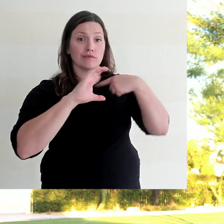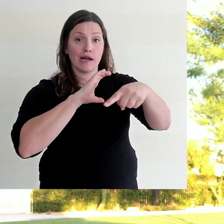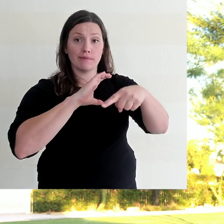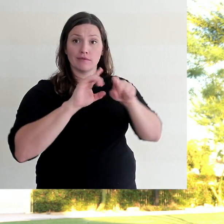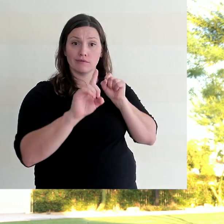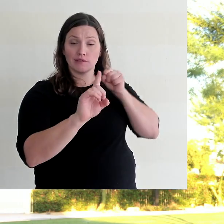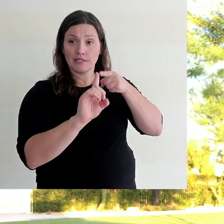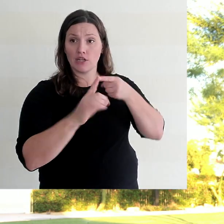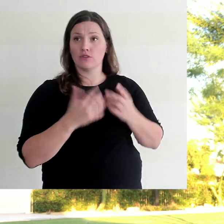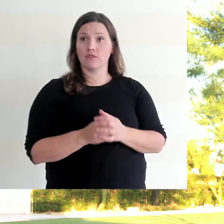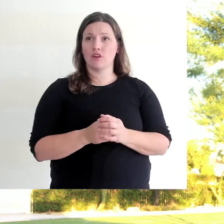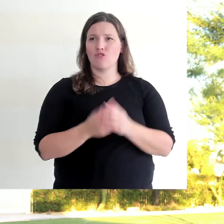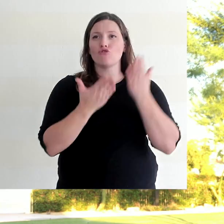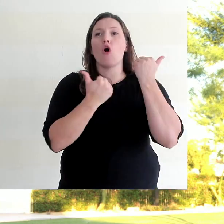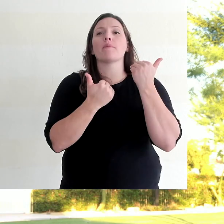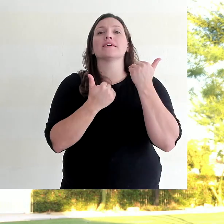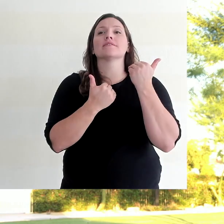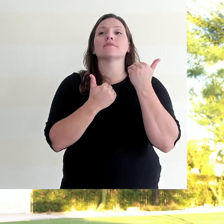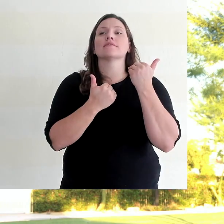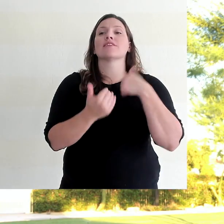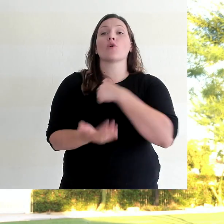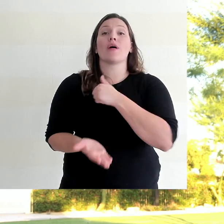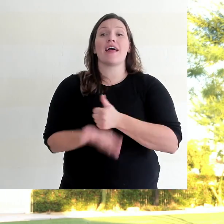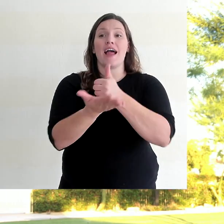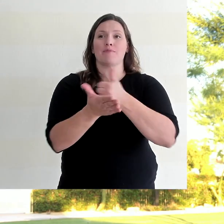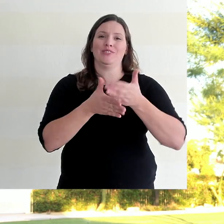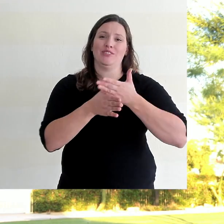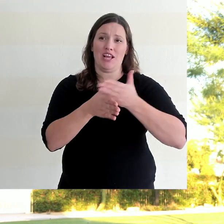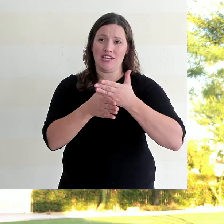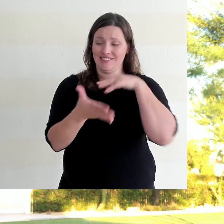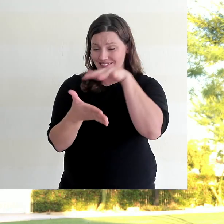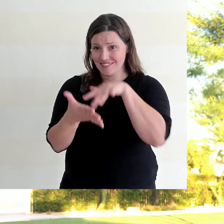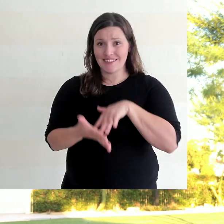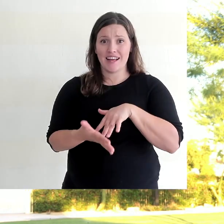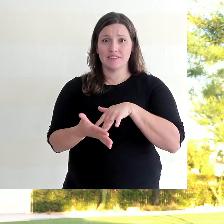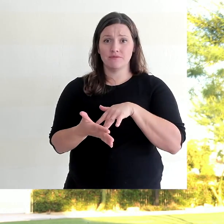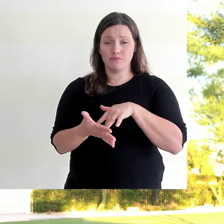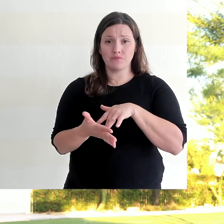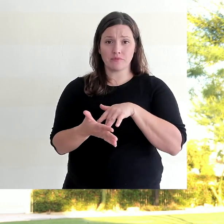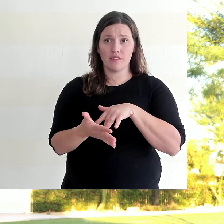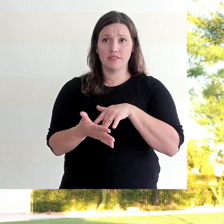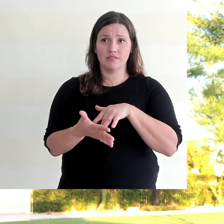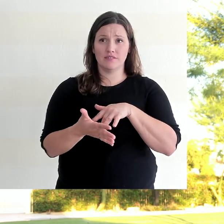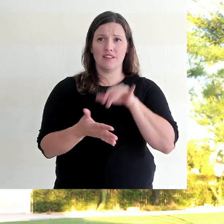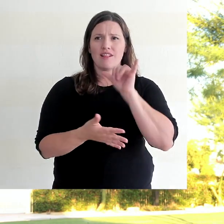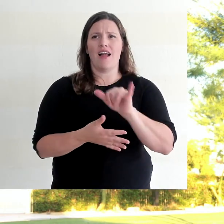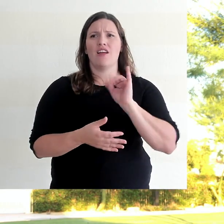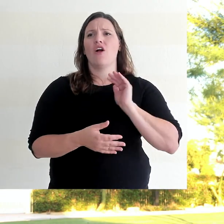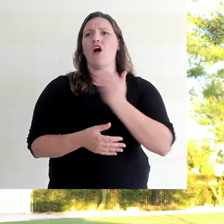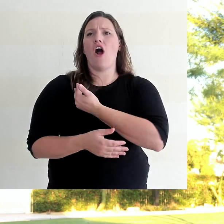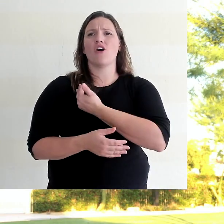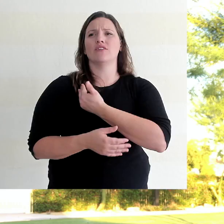you are studying God's holy word. As a congregation, that's one of our main emphases is to be biblically literate and doctrinally sound.